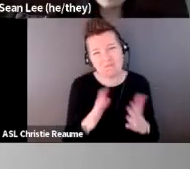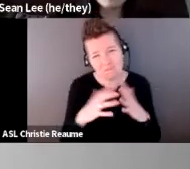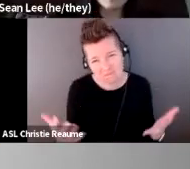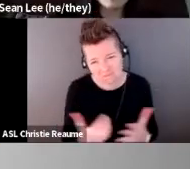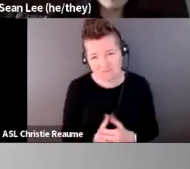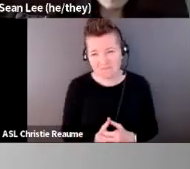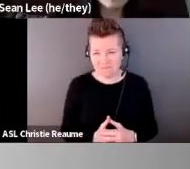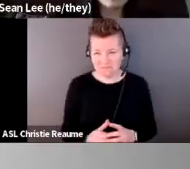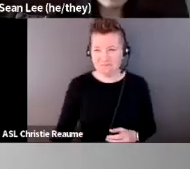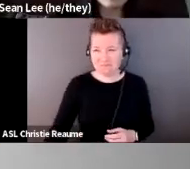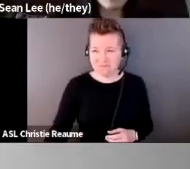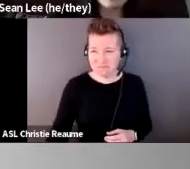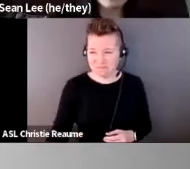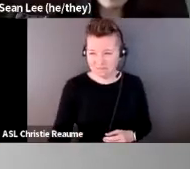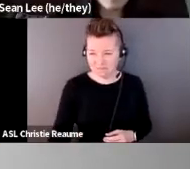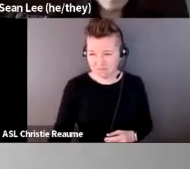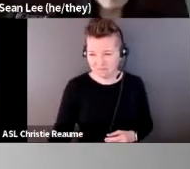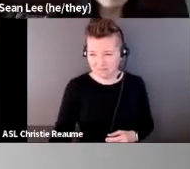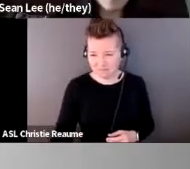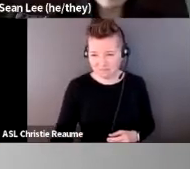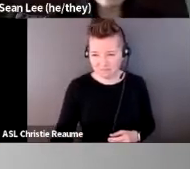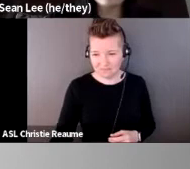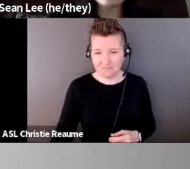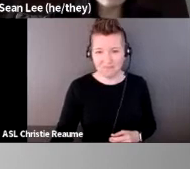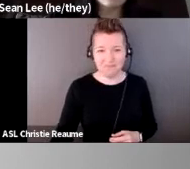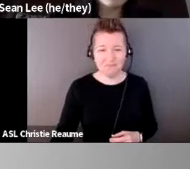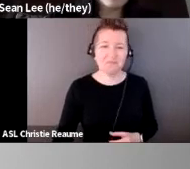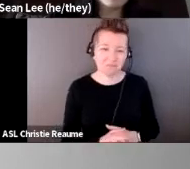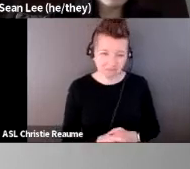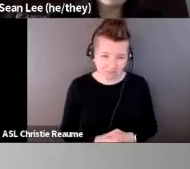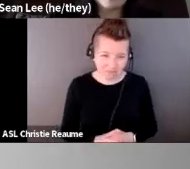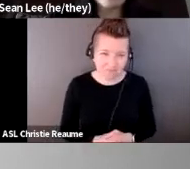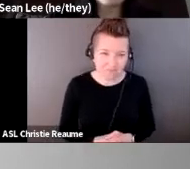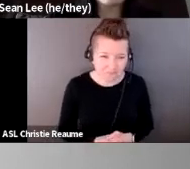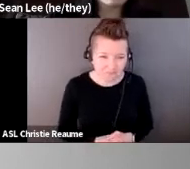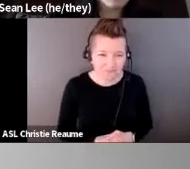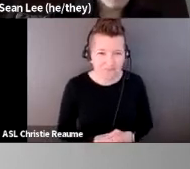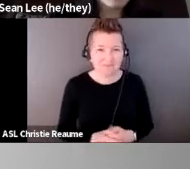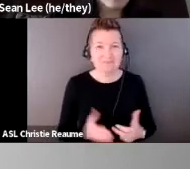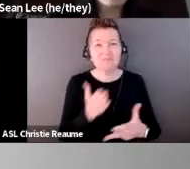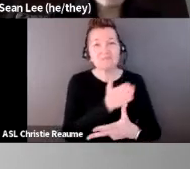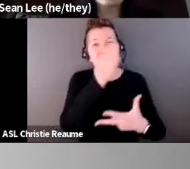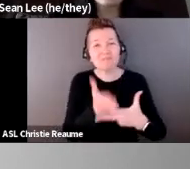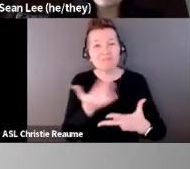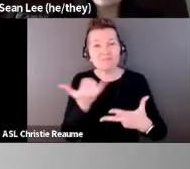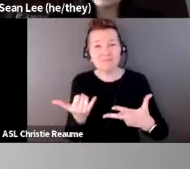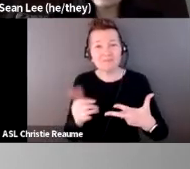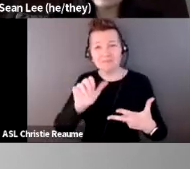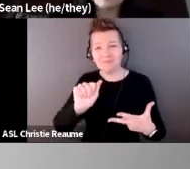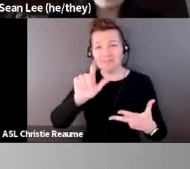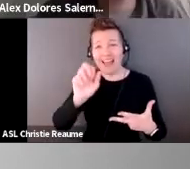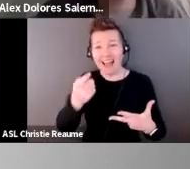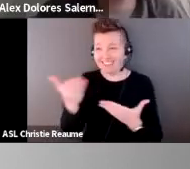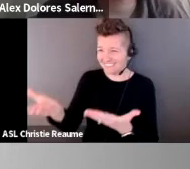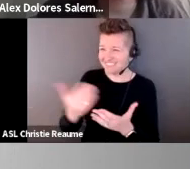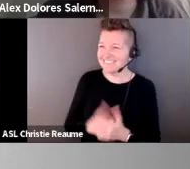Thank you, Ezra. That was incredible. I'd like to welcome Alex, and Alex, I'll let you take it from here.